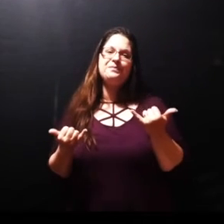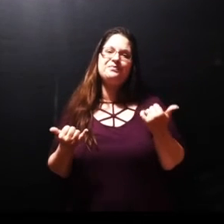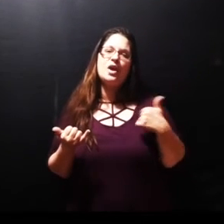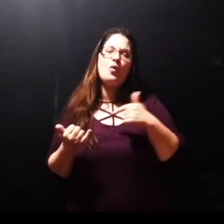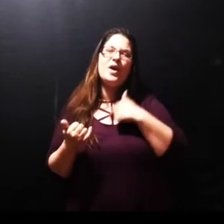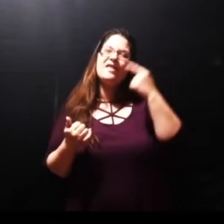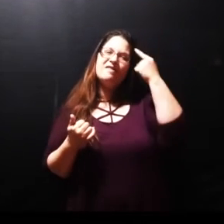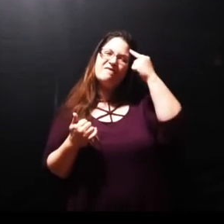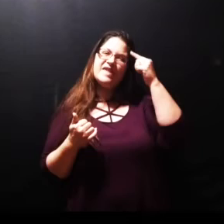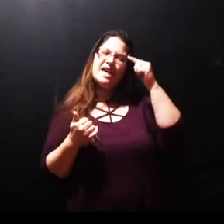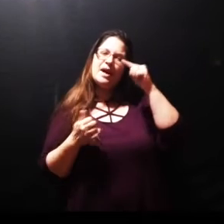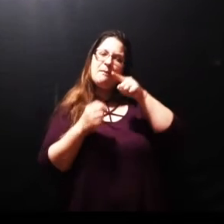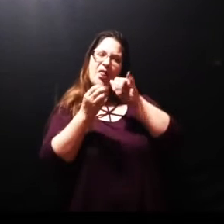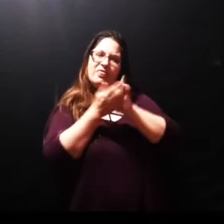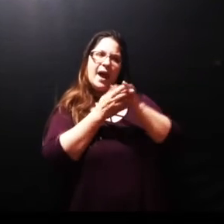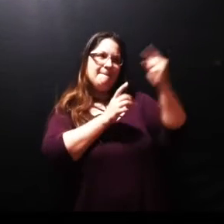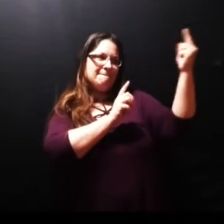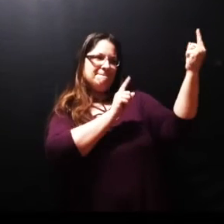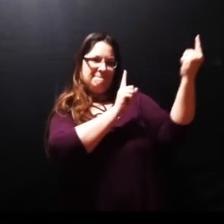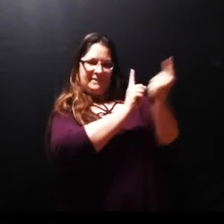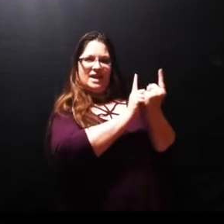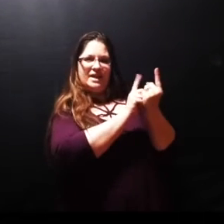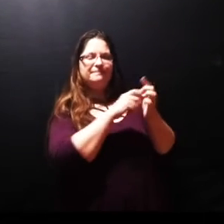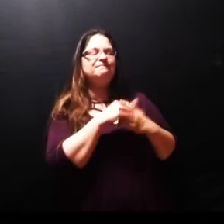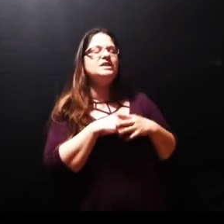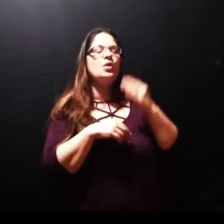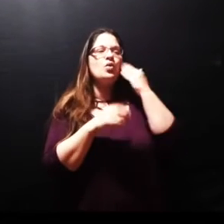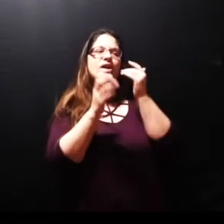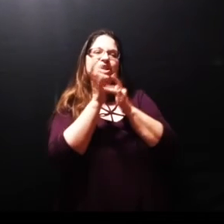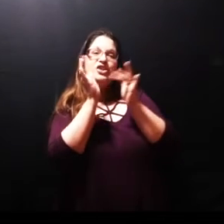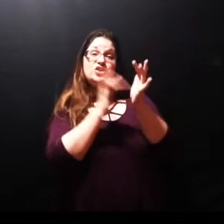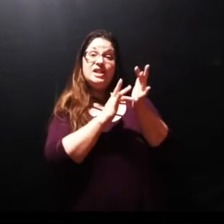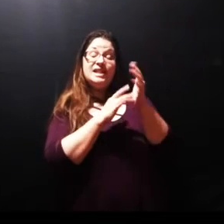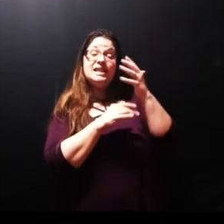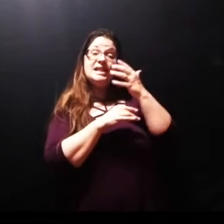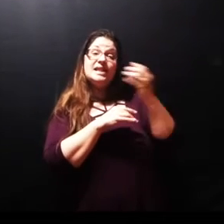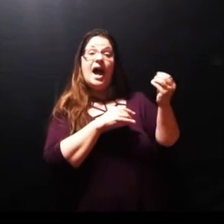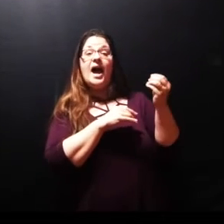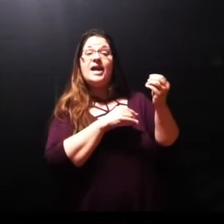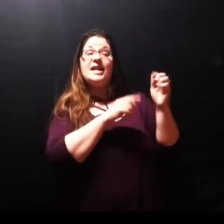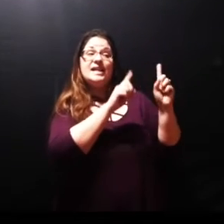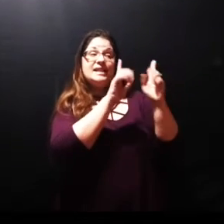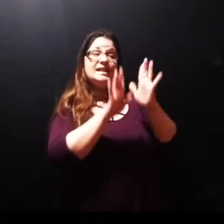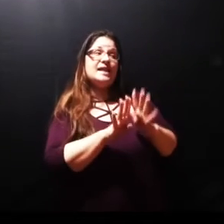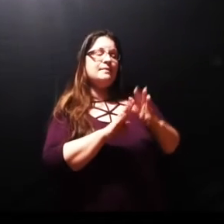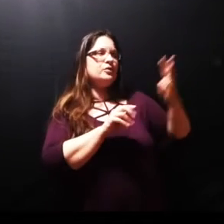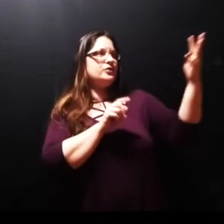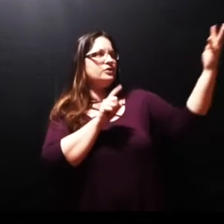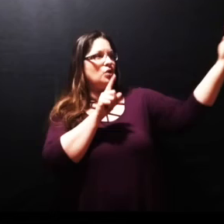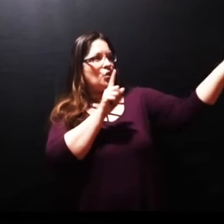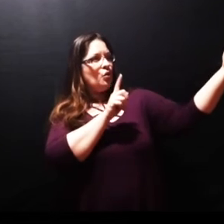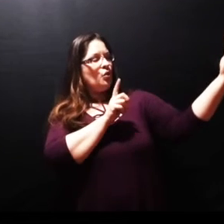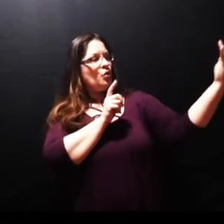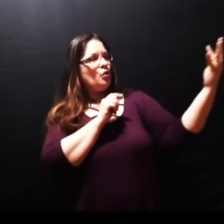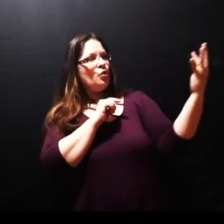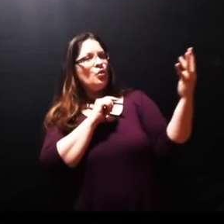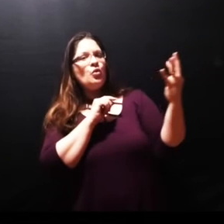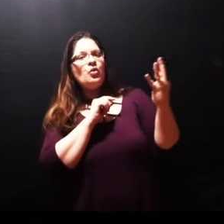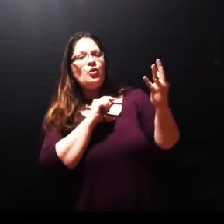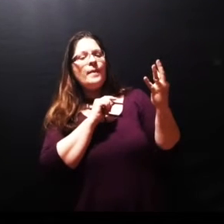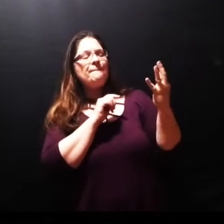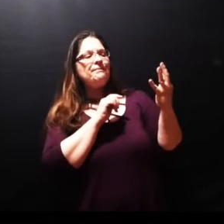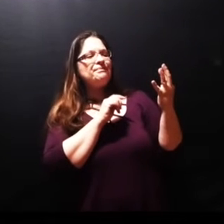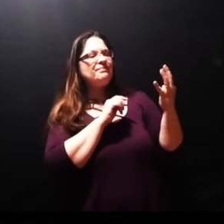meeting Jesus Jesus and his disciples are walking that dusty dirty road coming now into Bethany